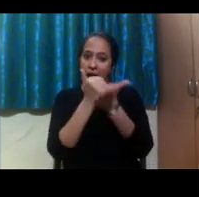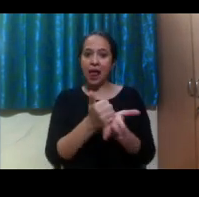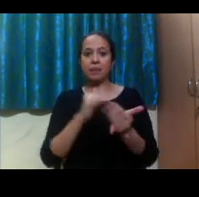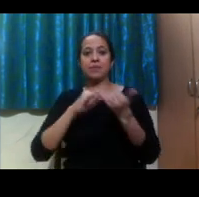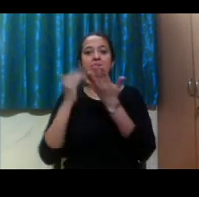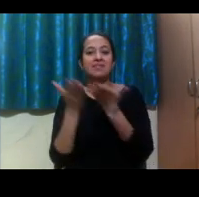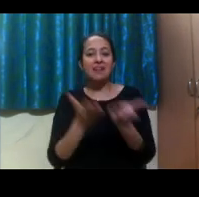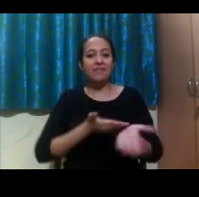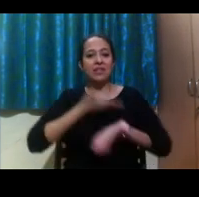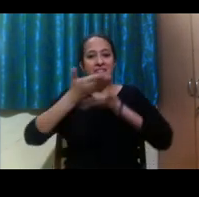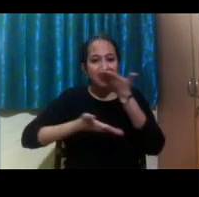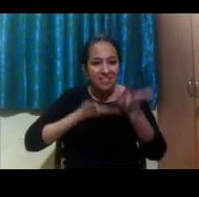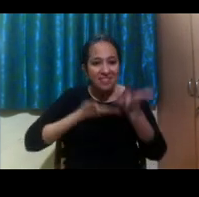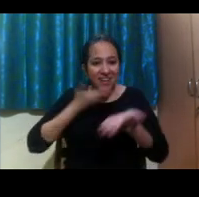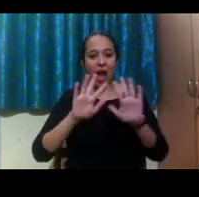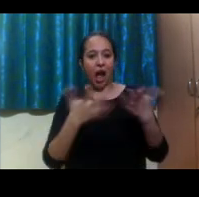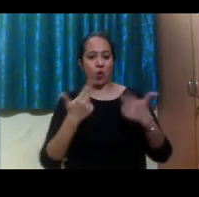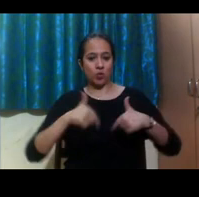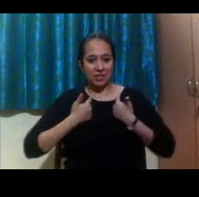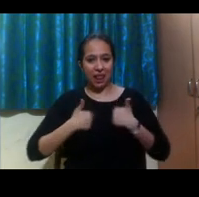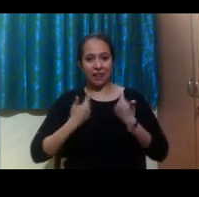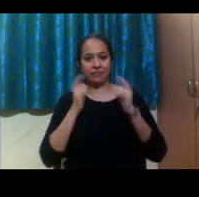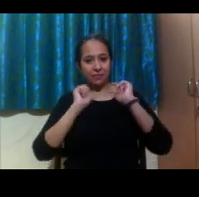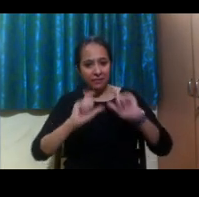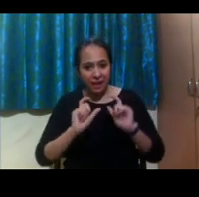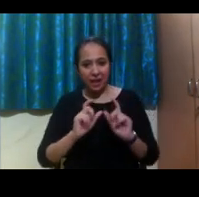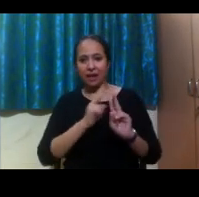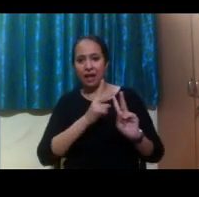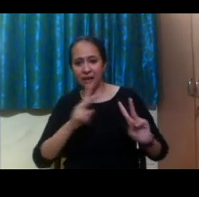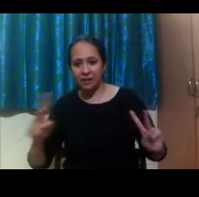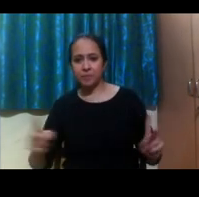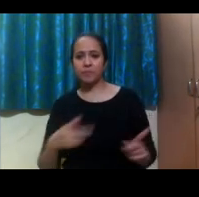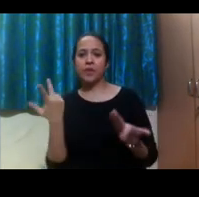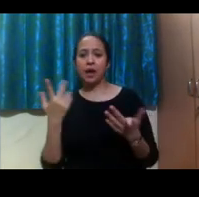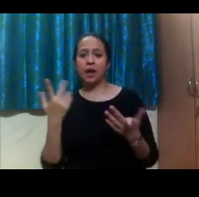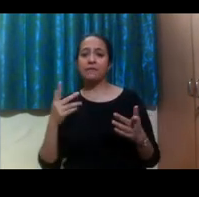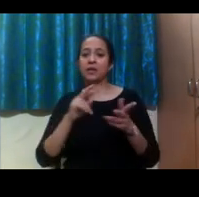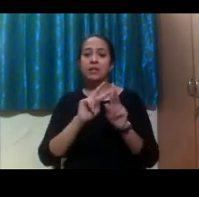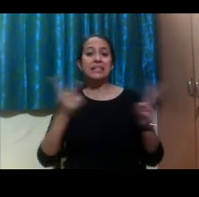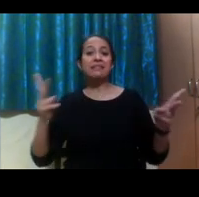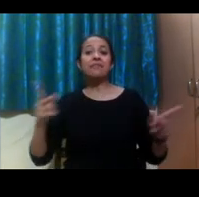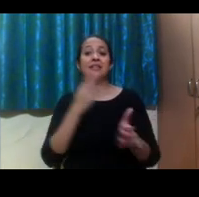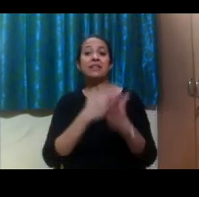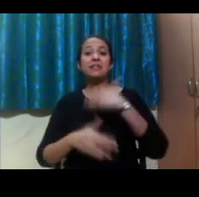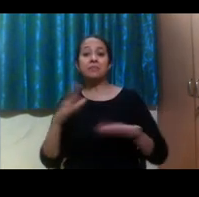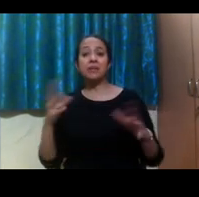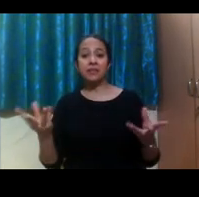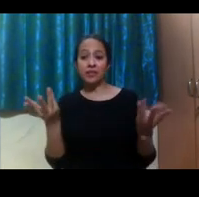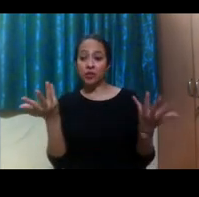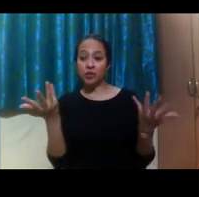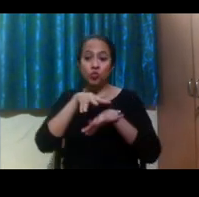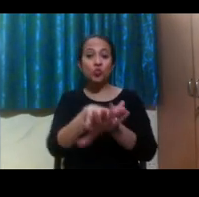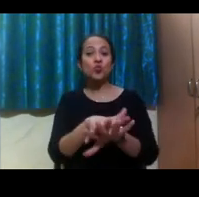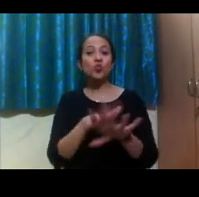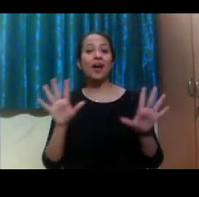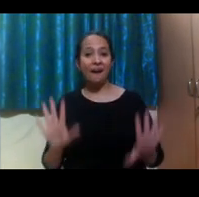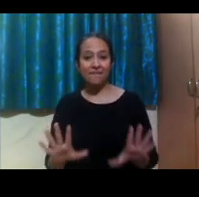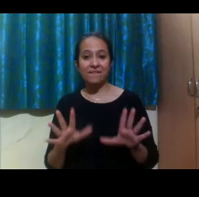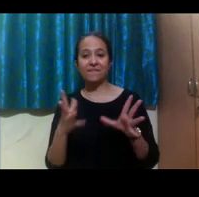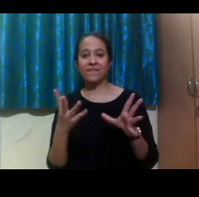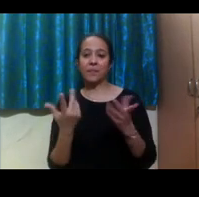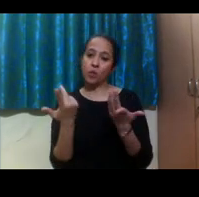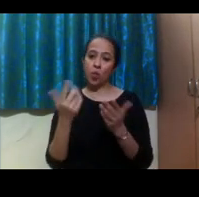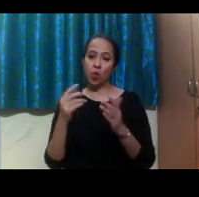Disability specific organizations, cross disability, looking at organizations that support students with all types of